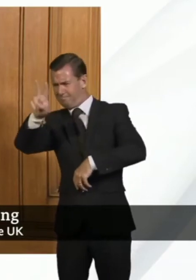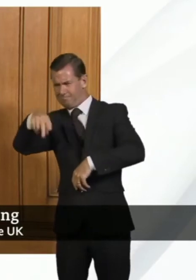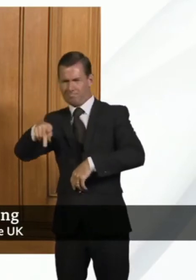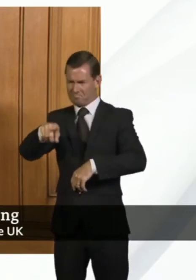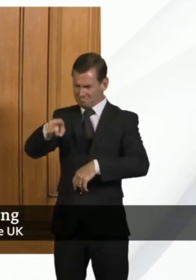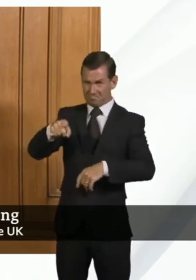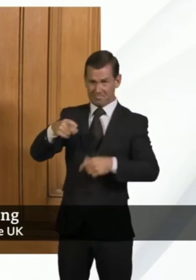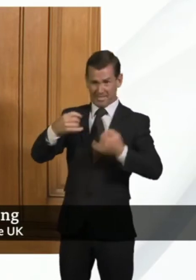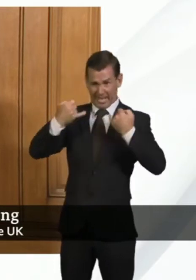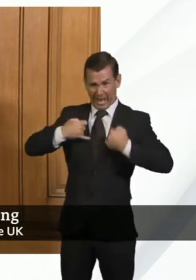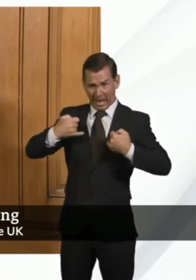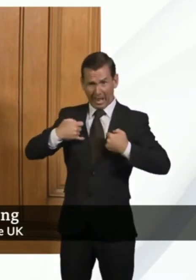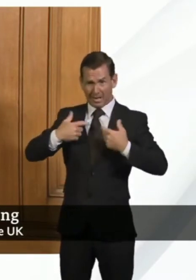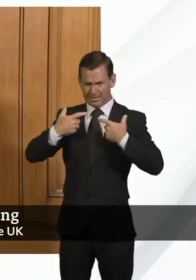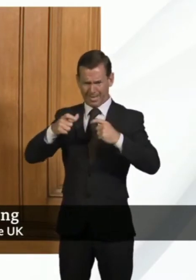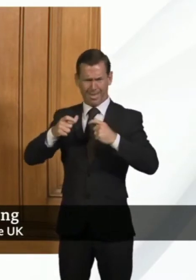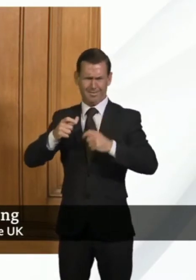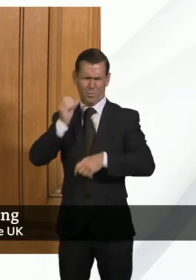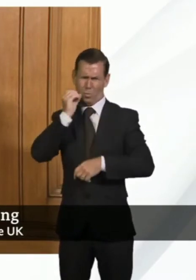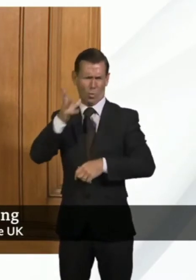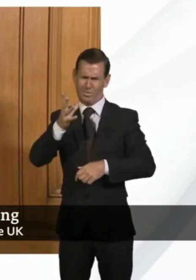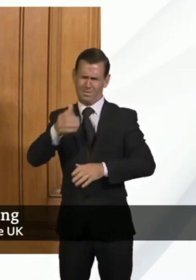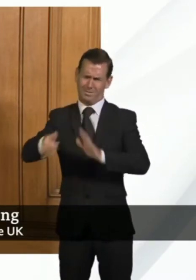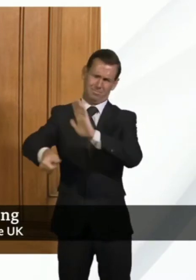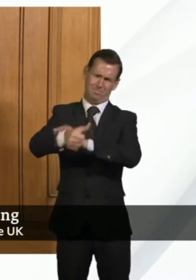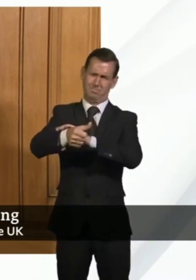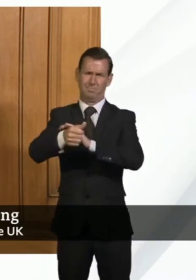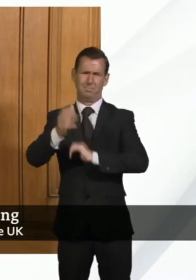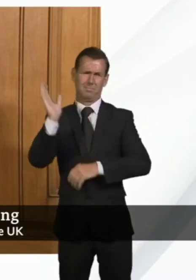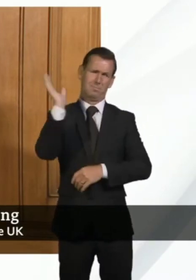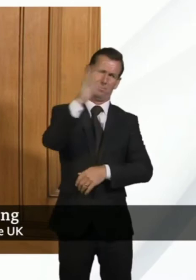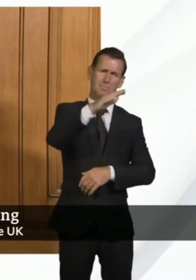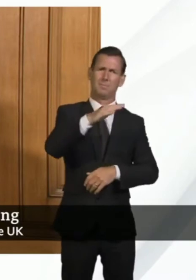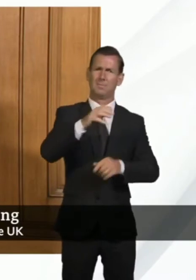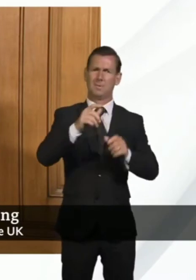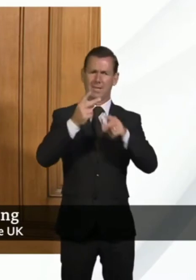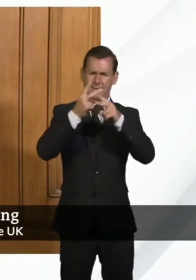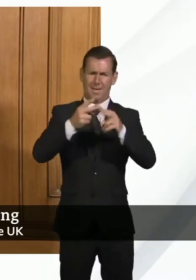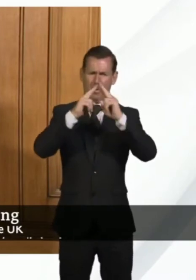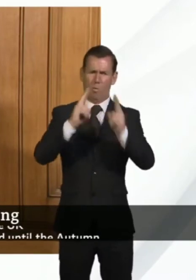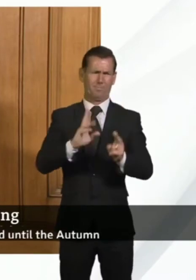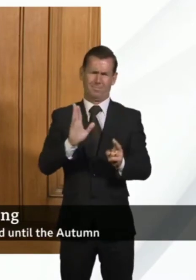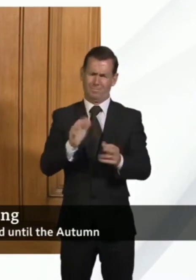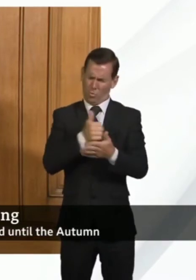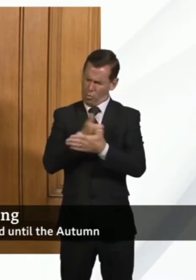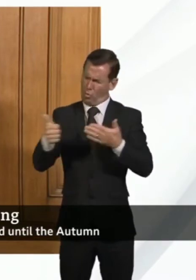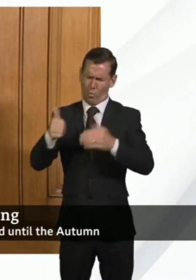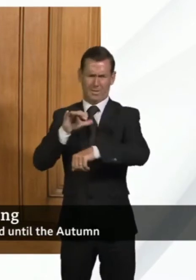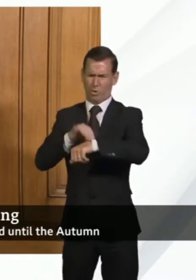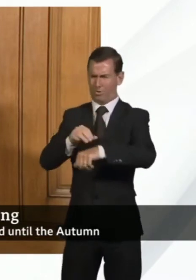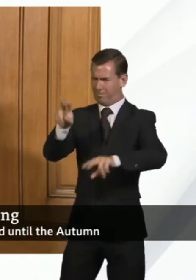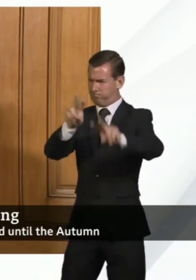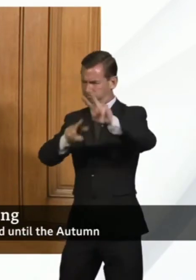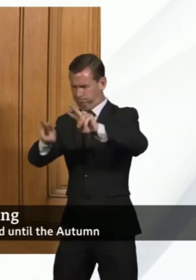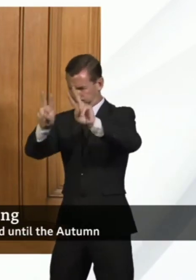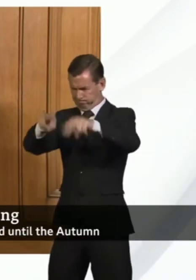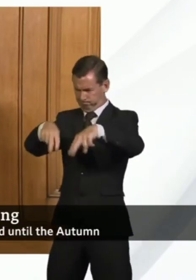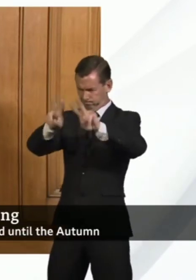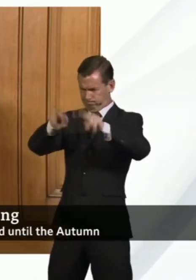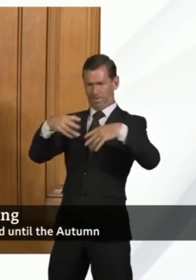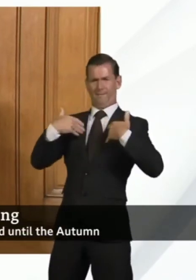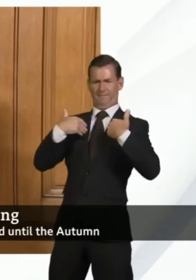circumstances unless they were sure that their medical treatment in hospital was complete, they were fit for discharge and it was safe to discharge them.